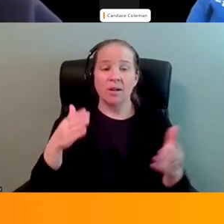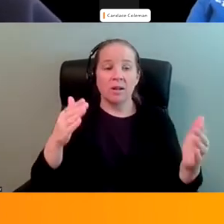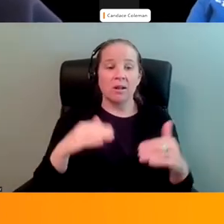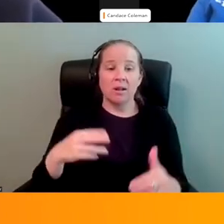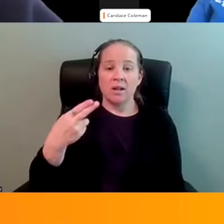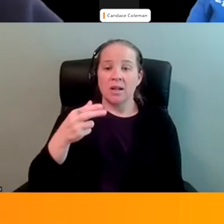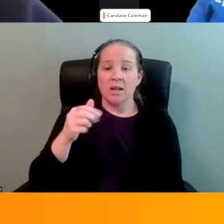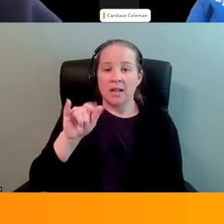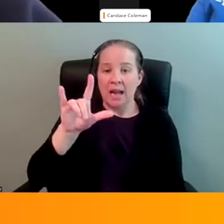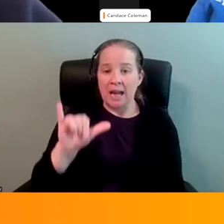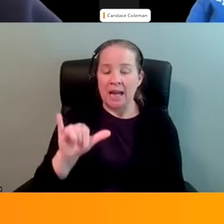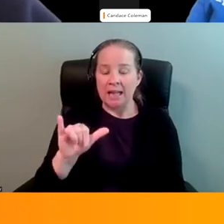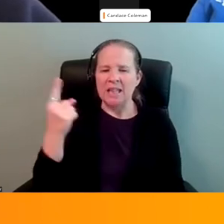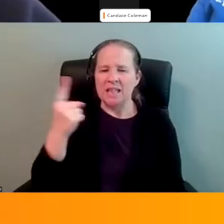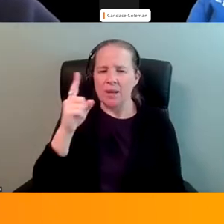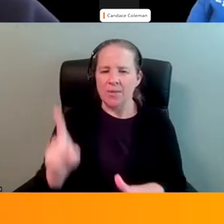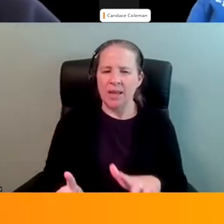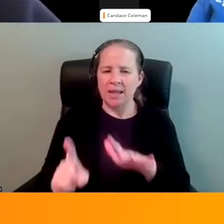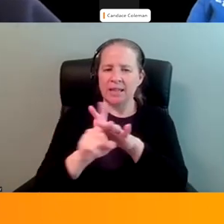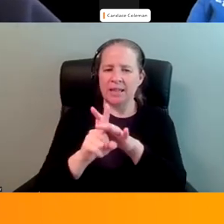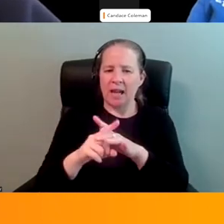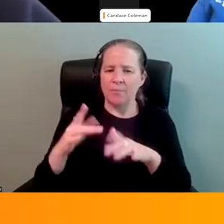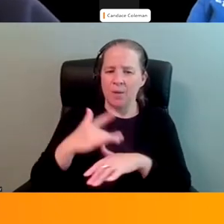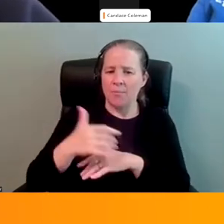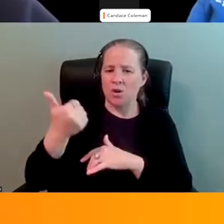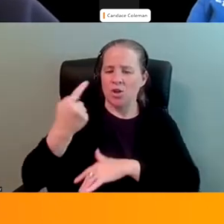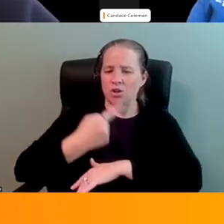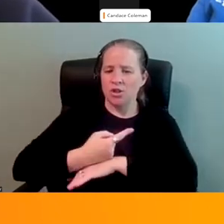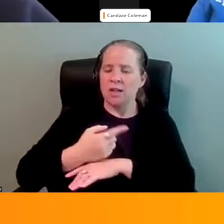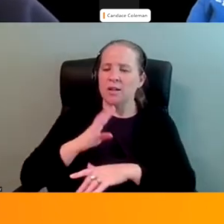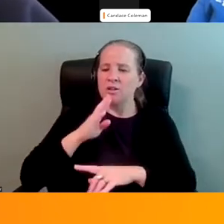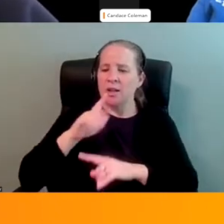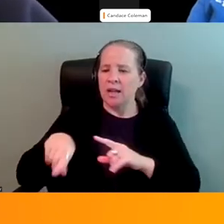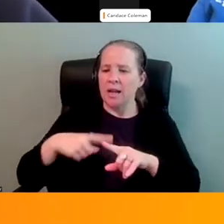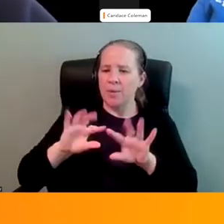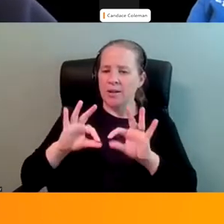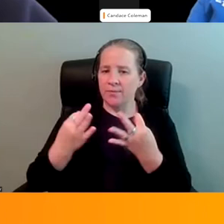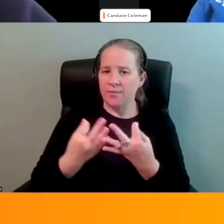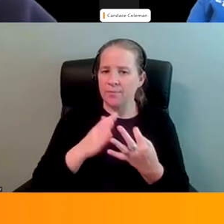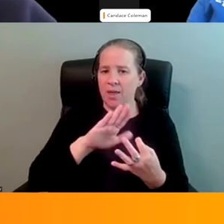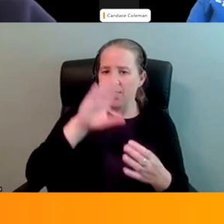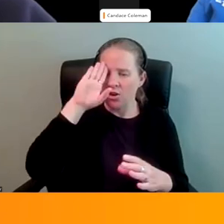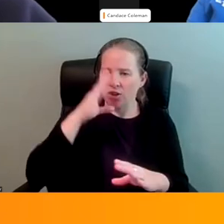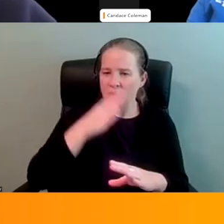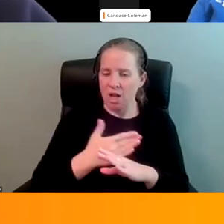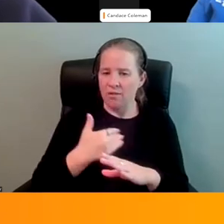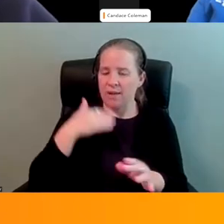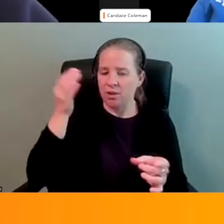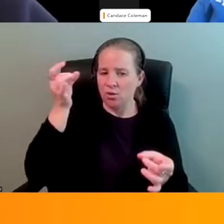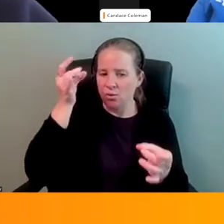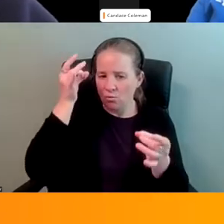thing that came up earlier today was a family whose son was having a crisis.